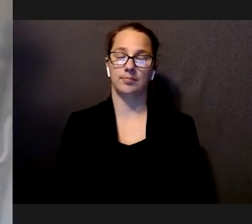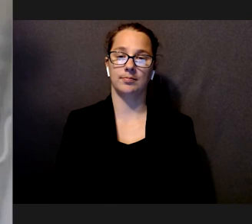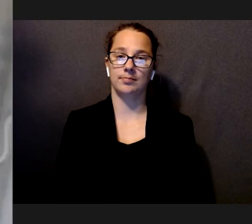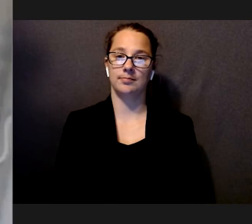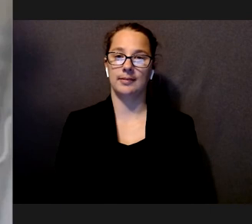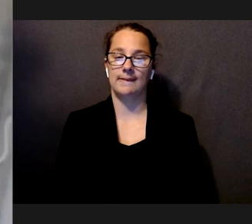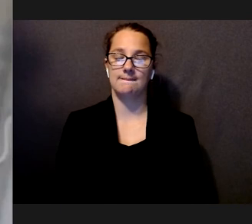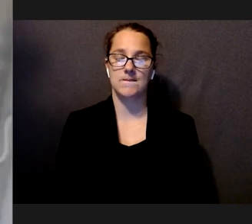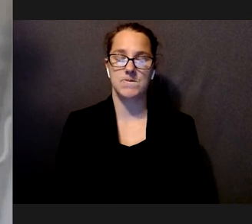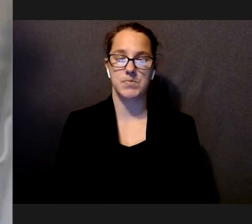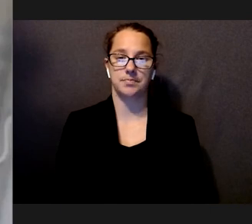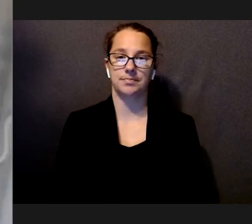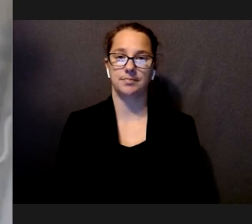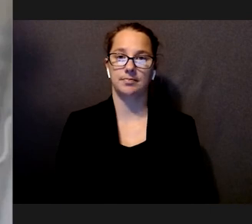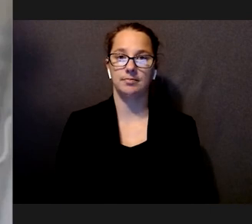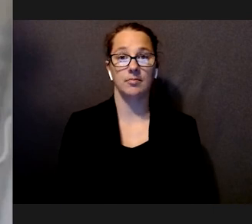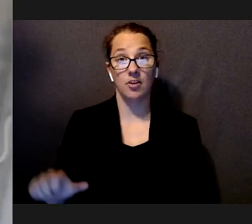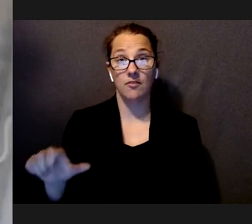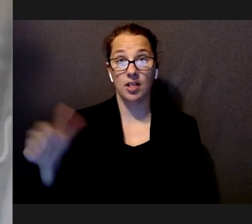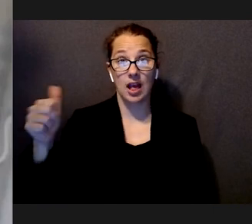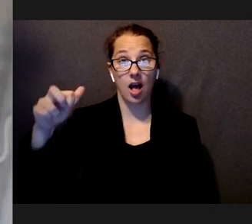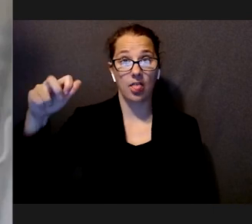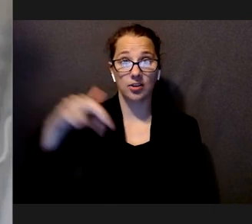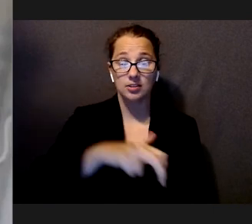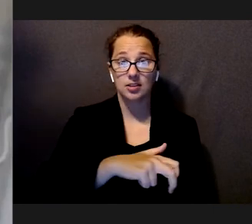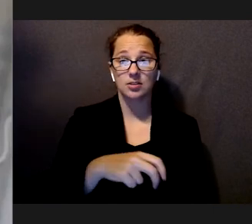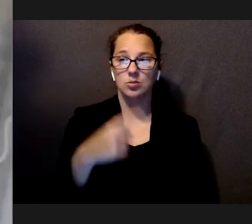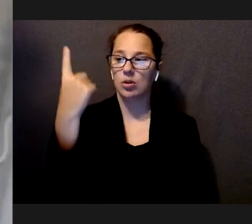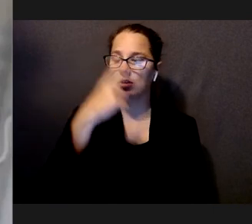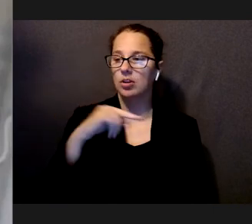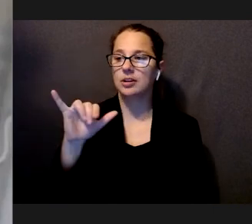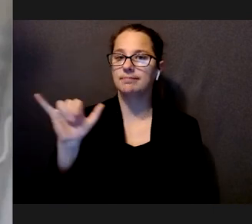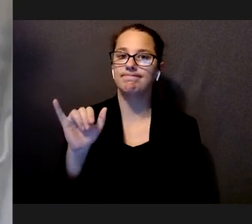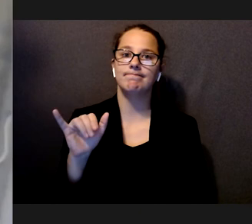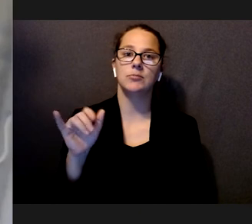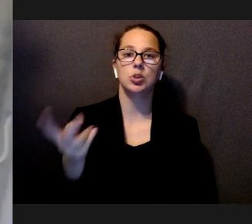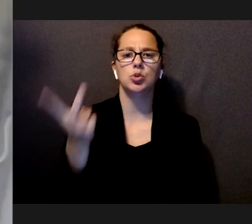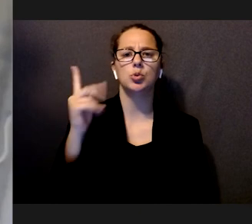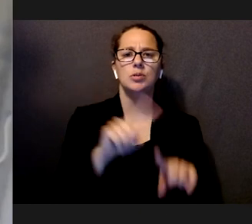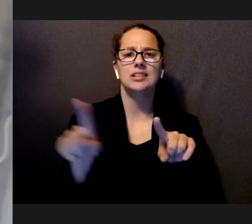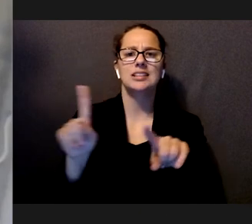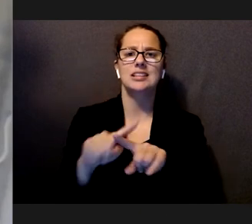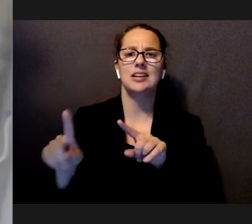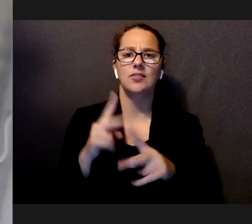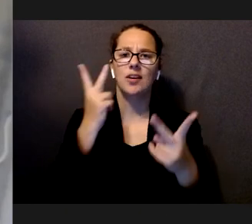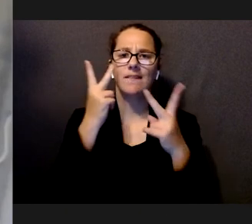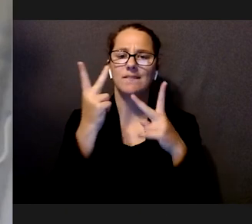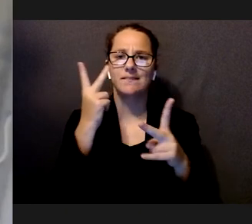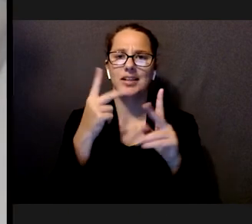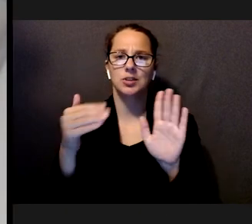And for the rest of the stairs, we looked at two different visualizations,